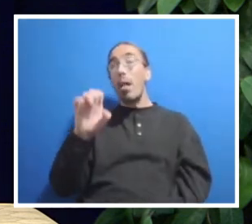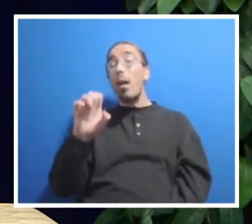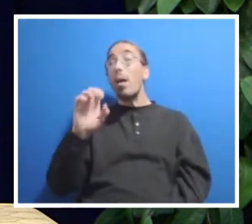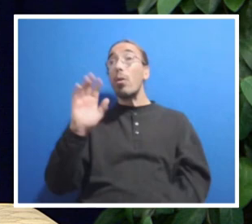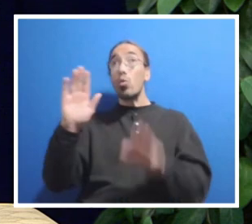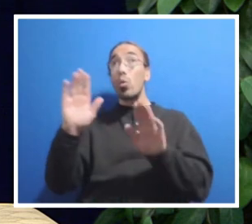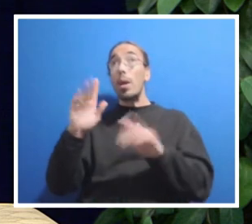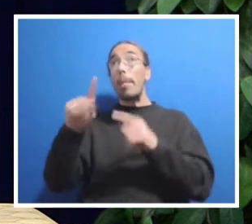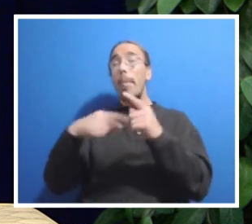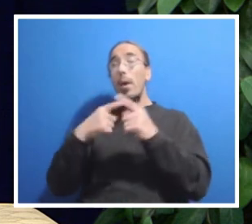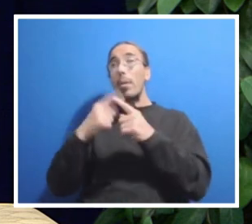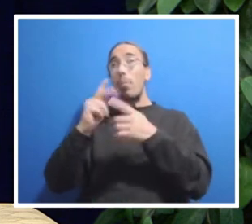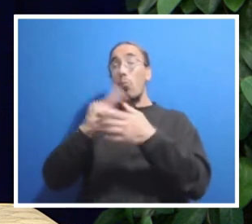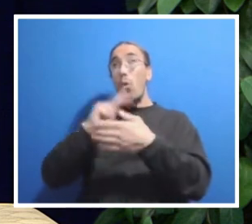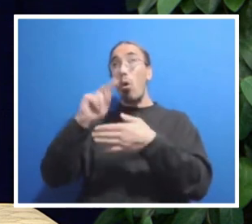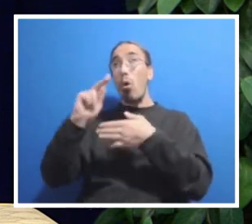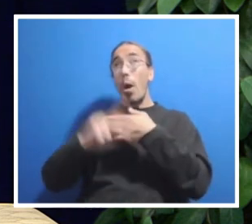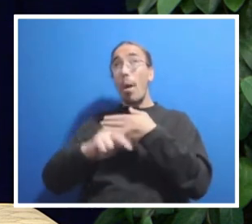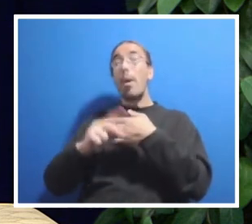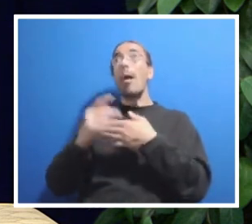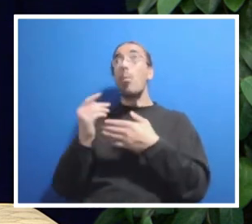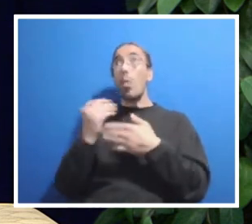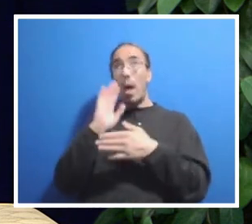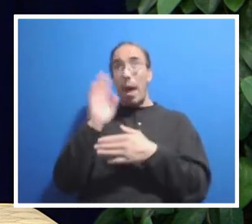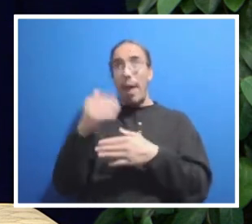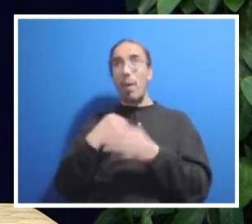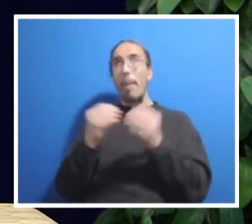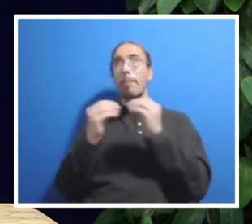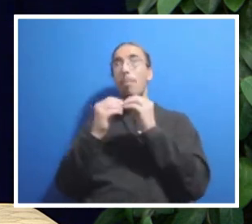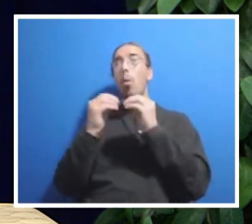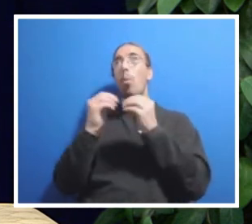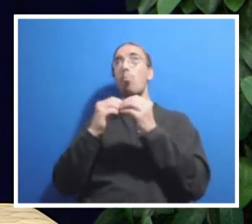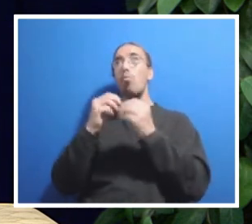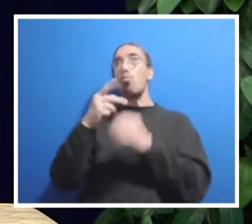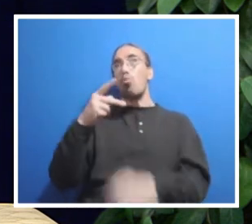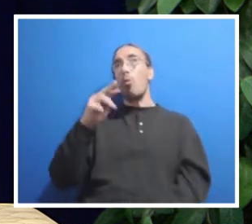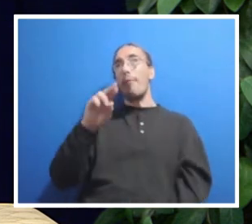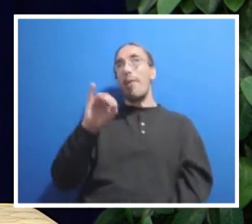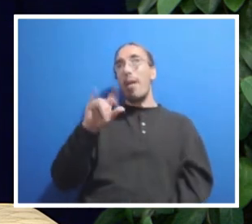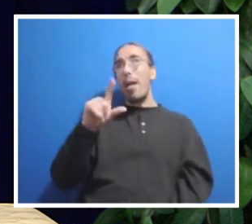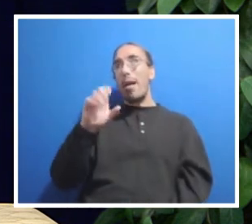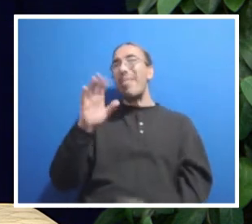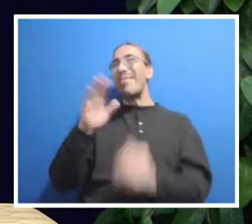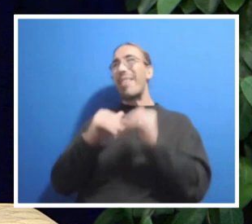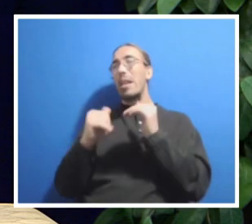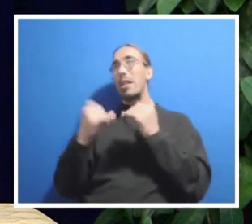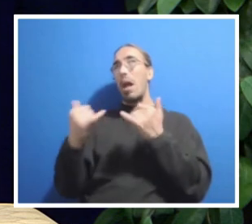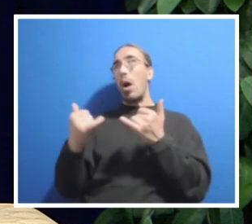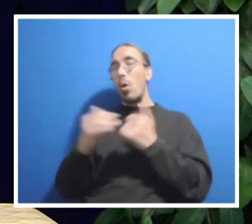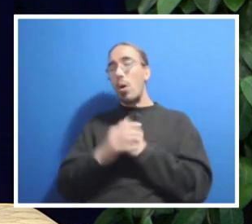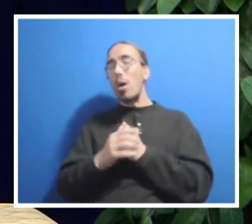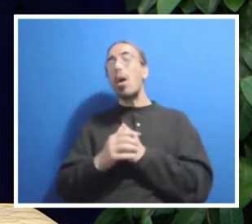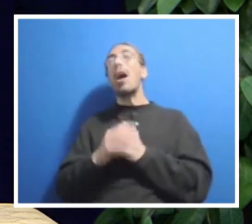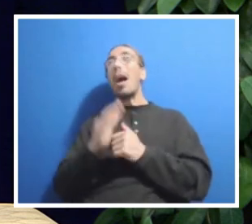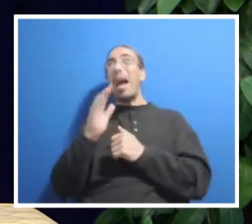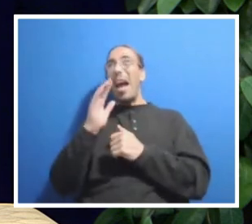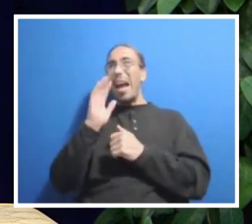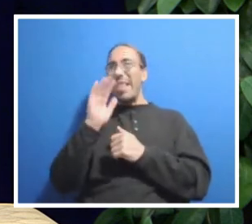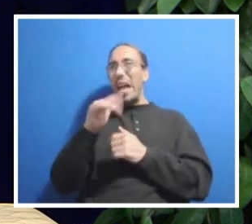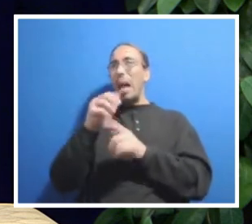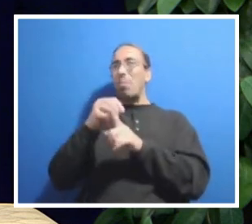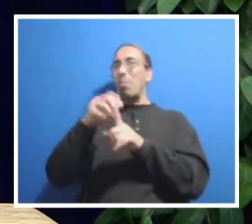will have more job profiles than we do now that more accurately describe what our employees do, which I think is a great thing.